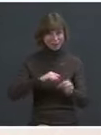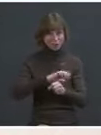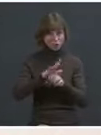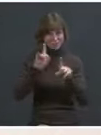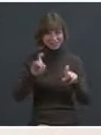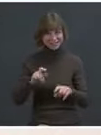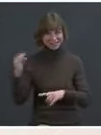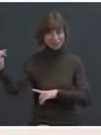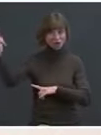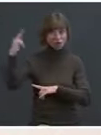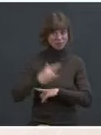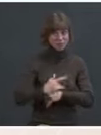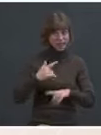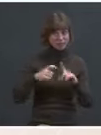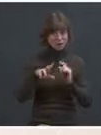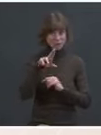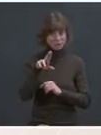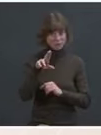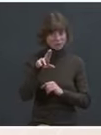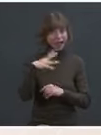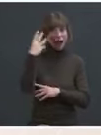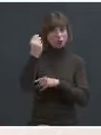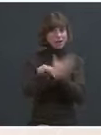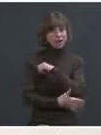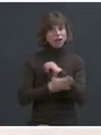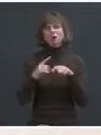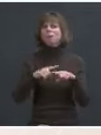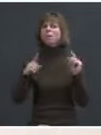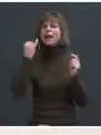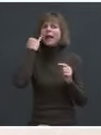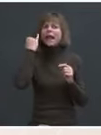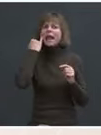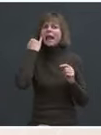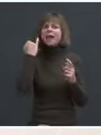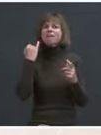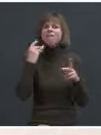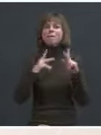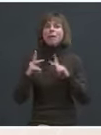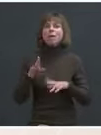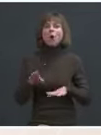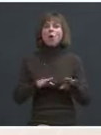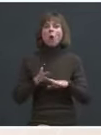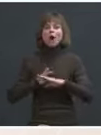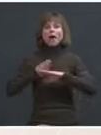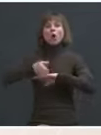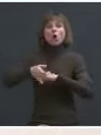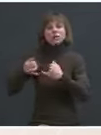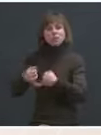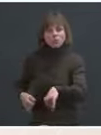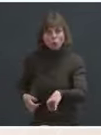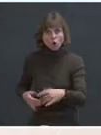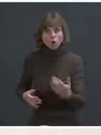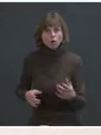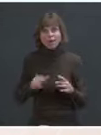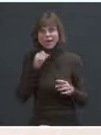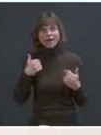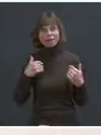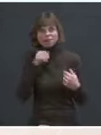country. But travelers don't need to show anything like that when they just walk across the border as long as they don't go to a port of entry.